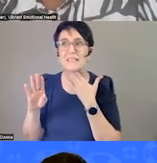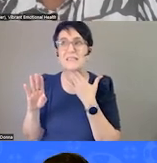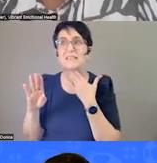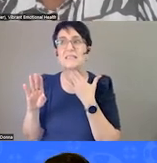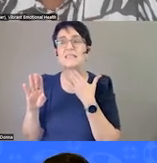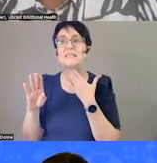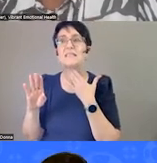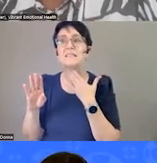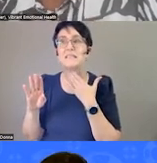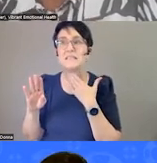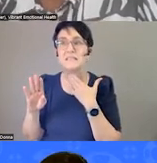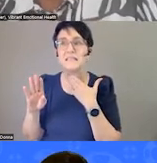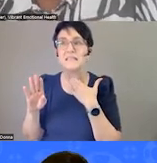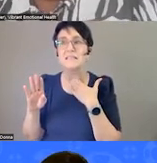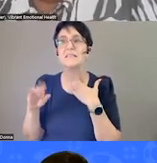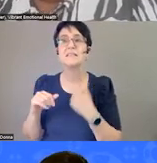goes.